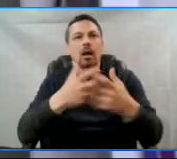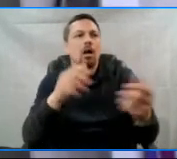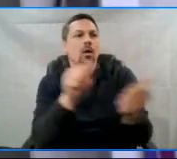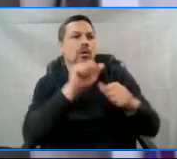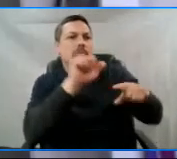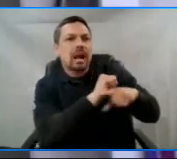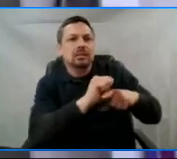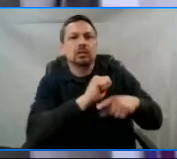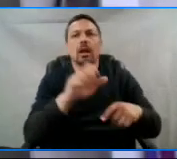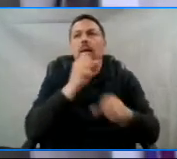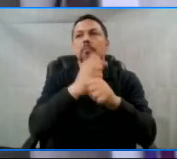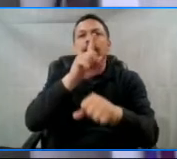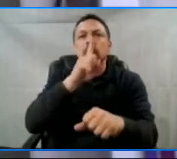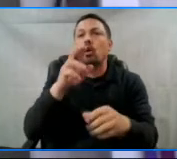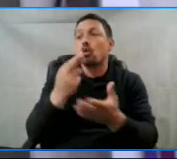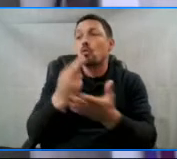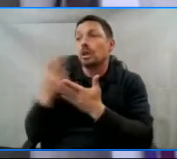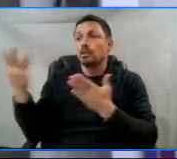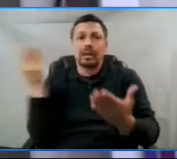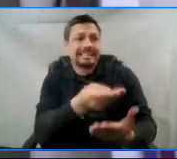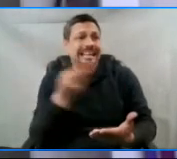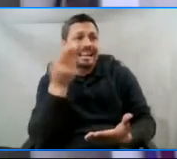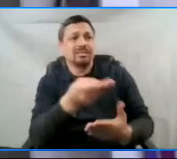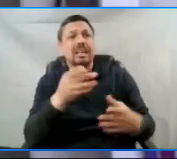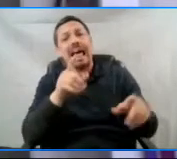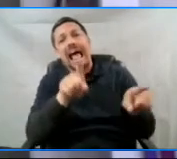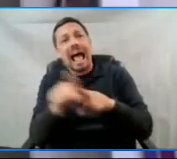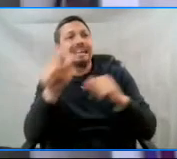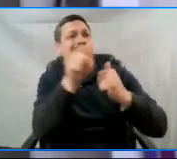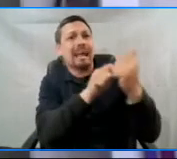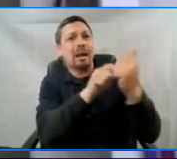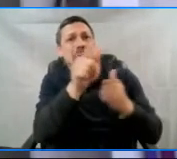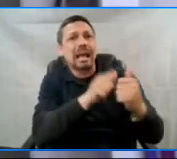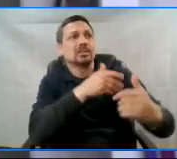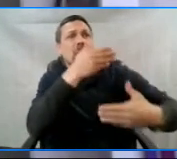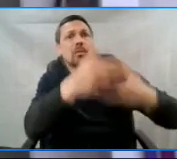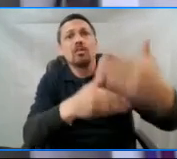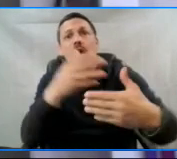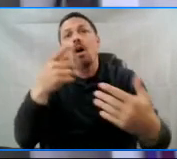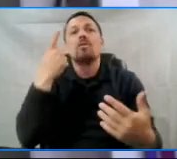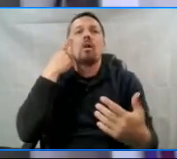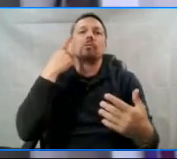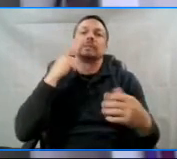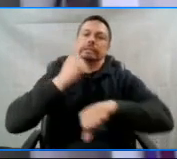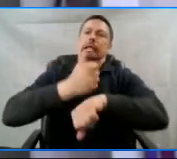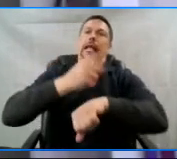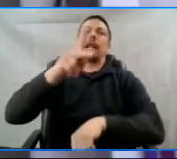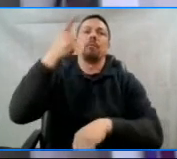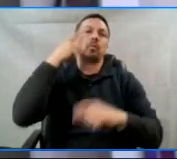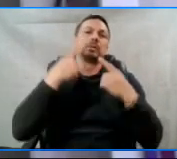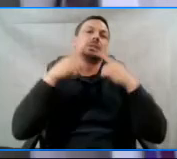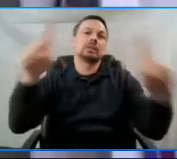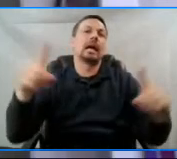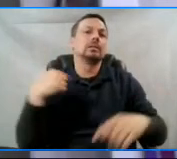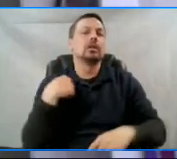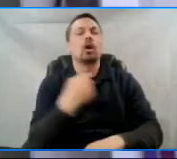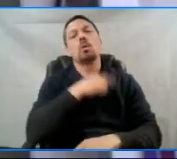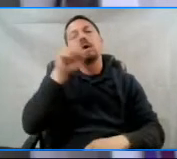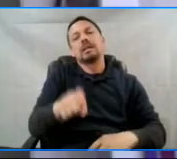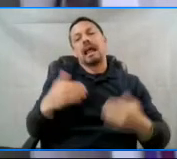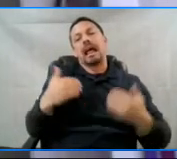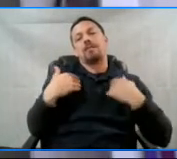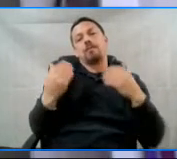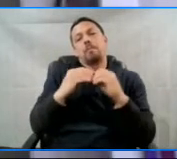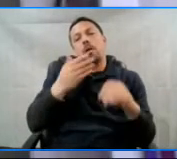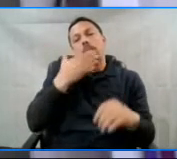are sequenced in a way that sets campaigns and our broader movement up for success. We need to have a better understanding of